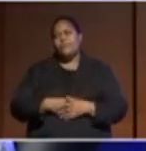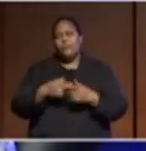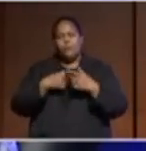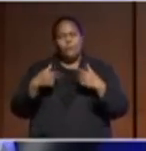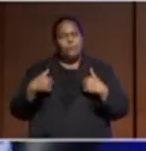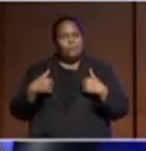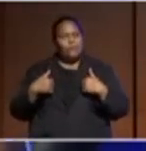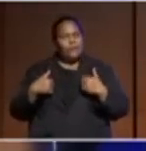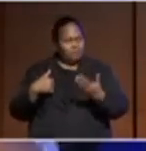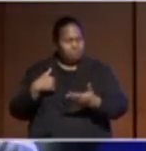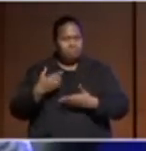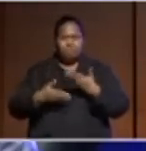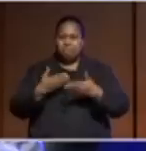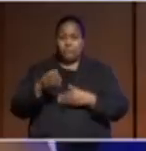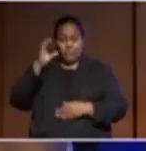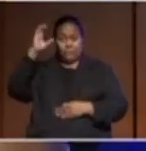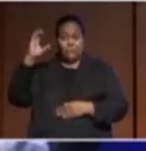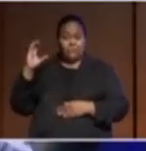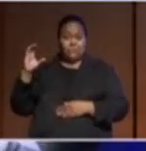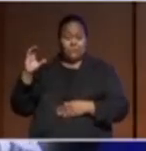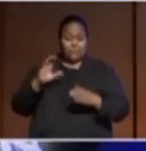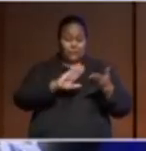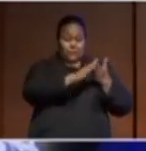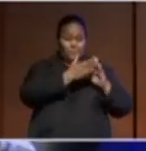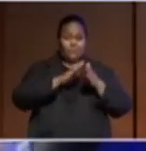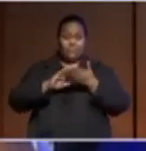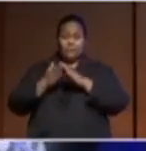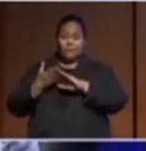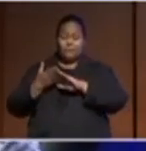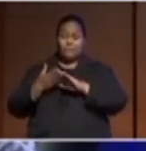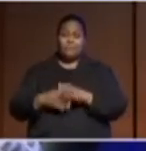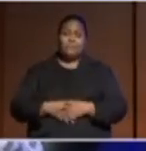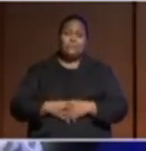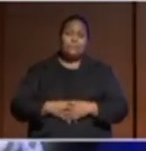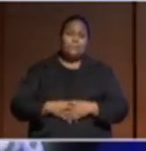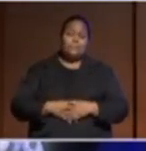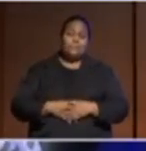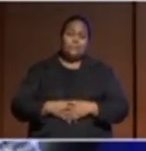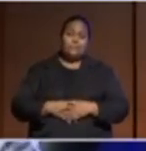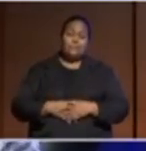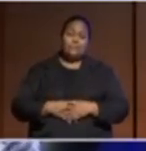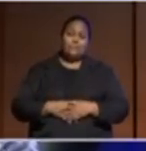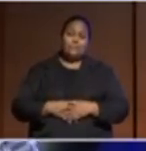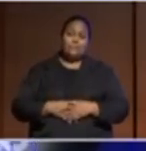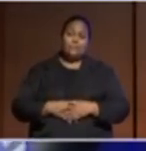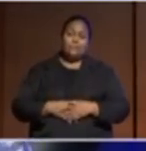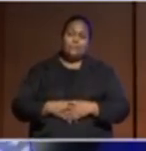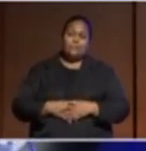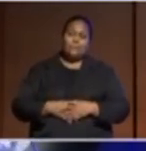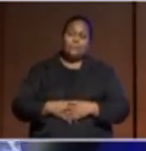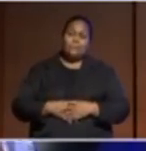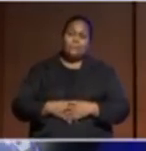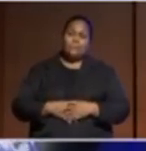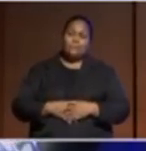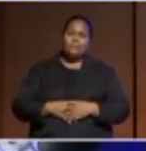say, as a country, as a community, this is what we are, this is what we